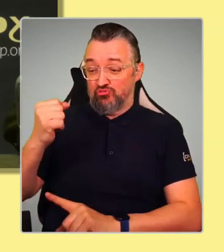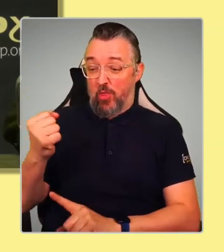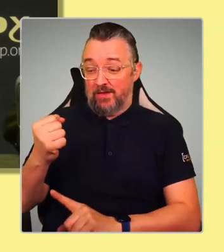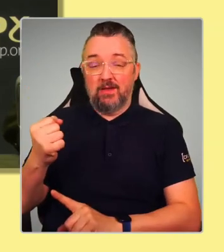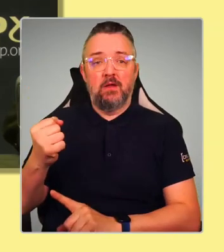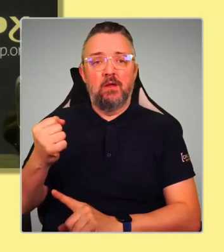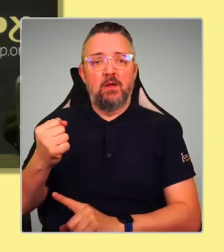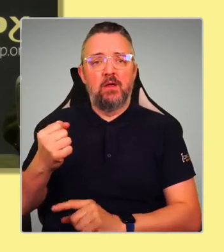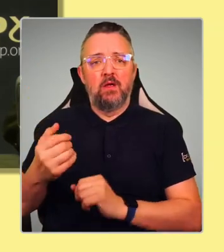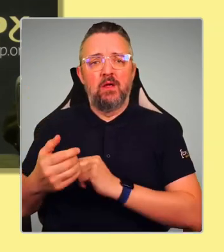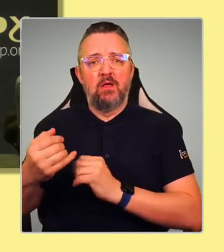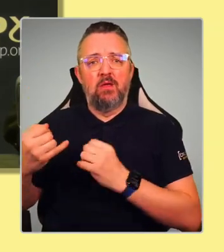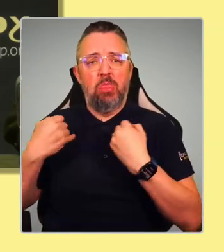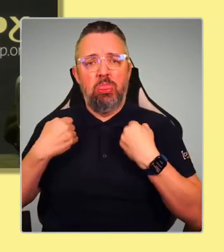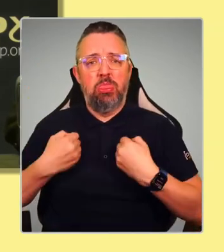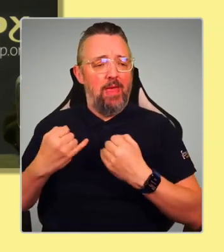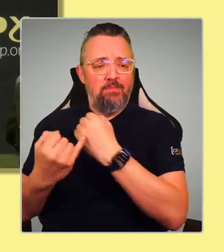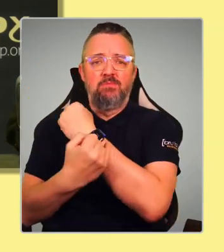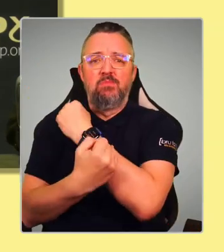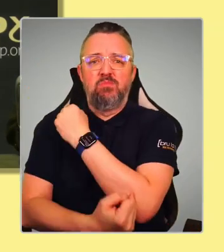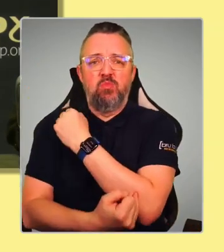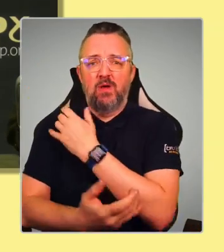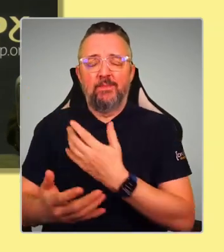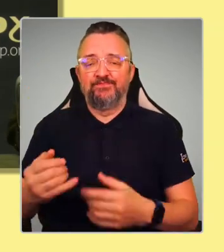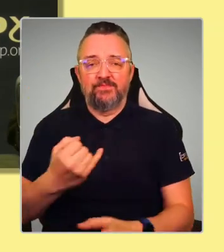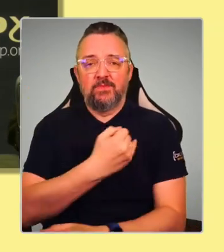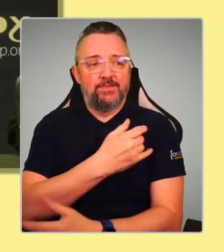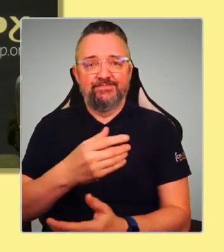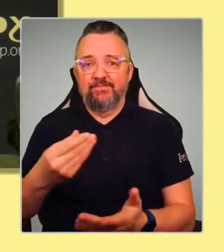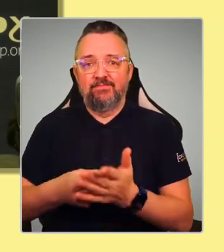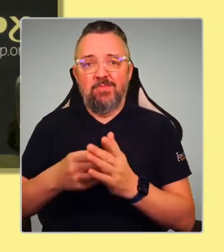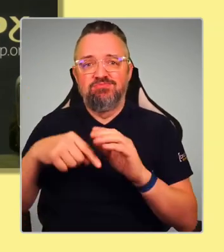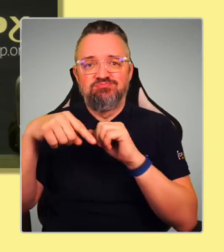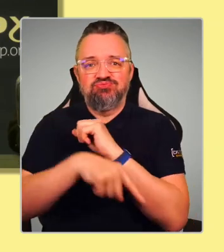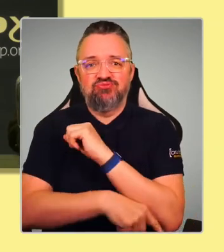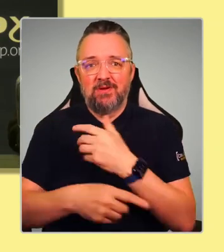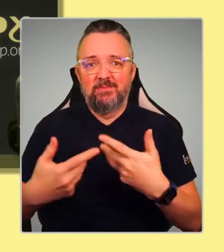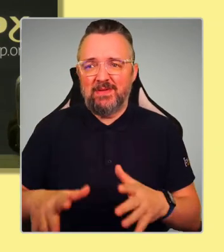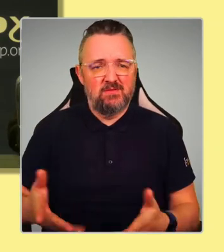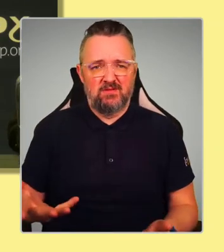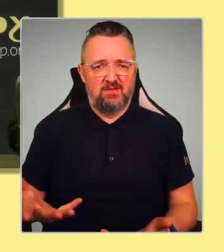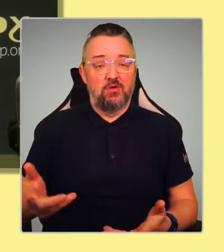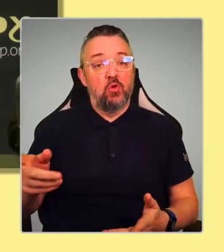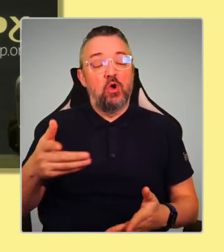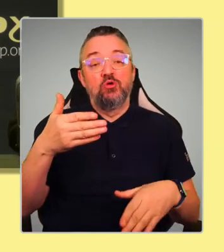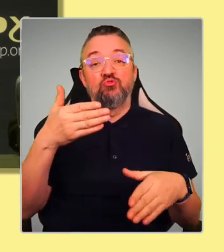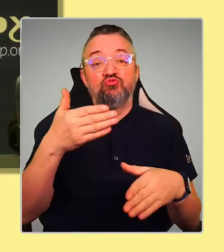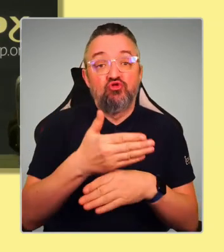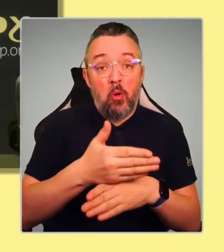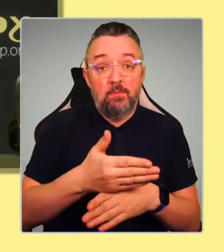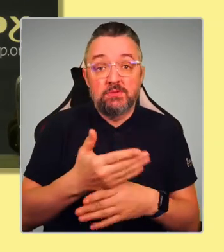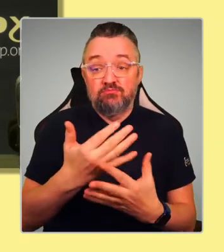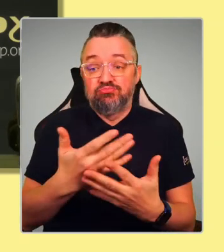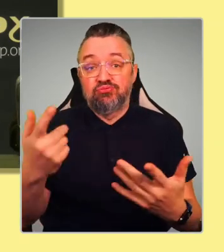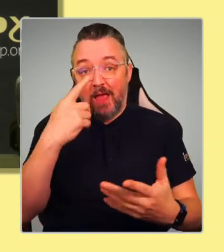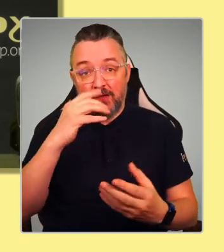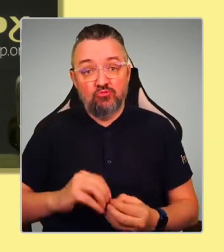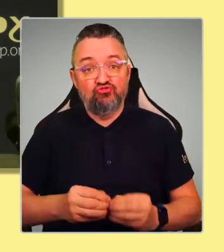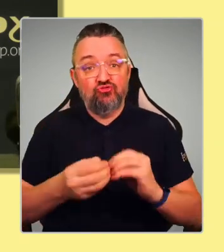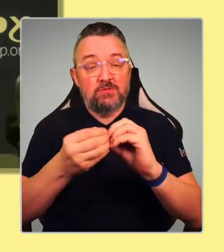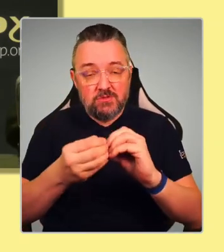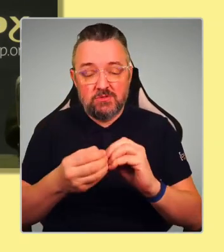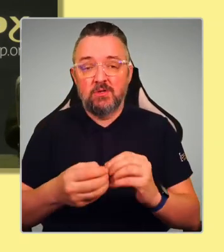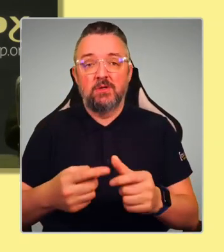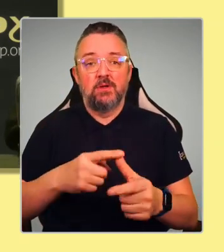our renewable sector. So the number of jobs that could be created through renewables, the potential